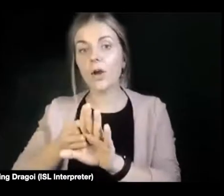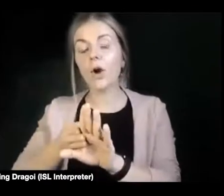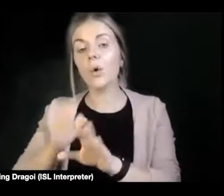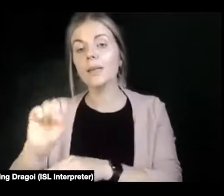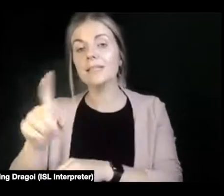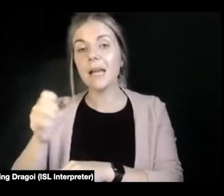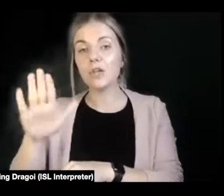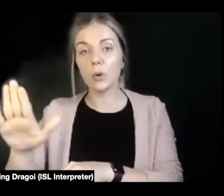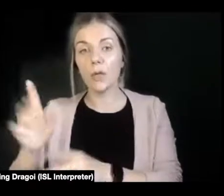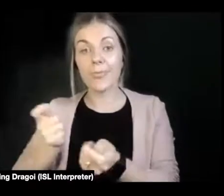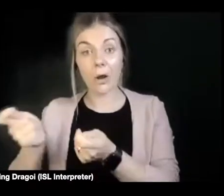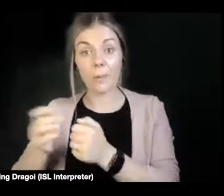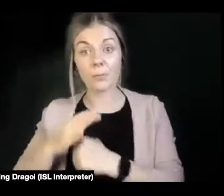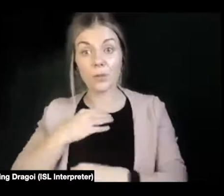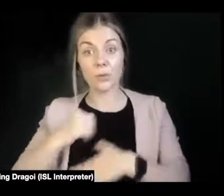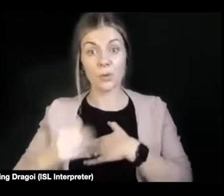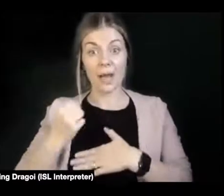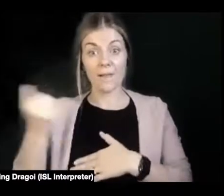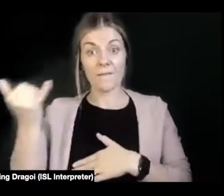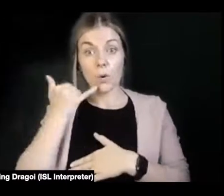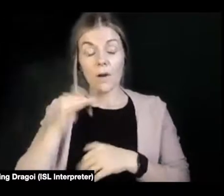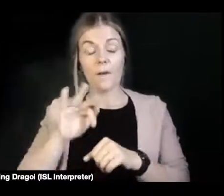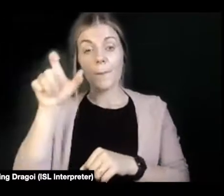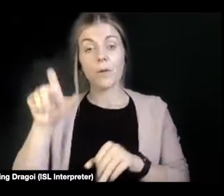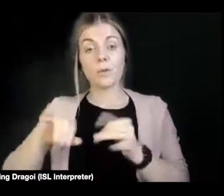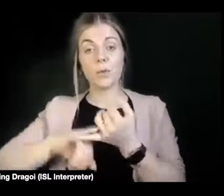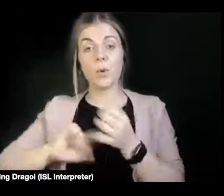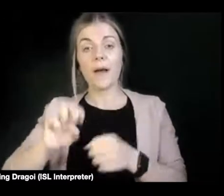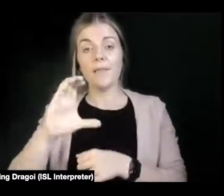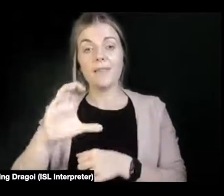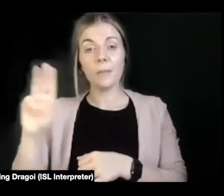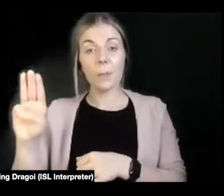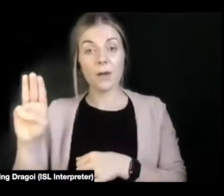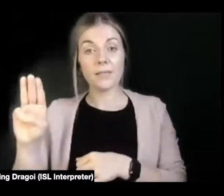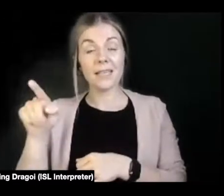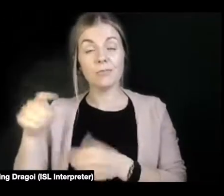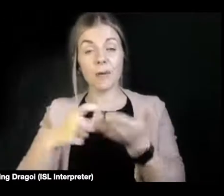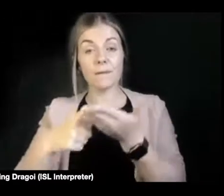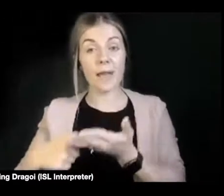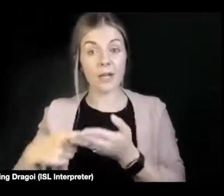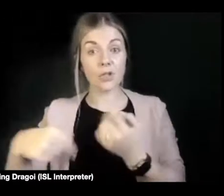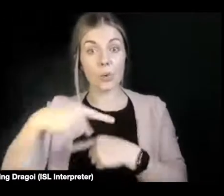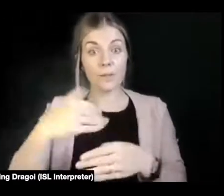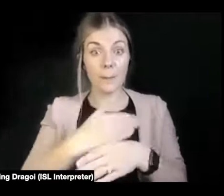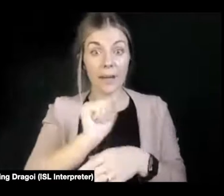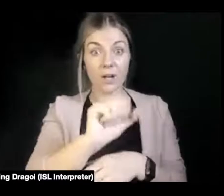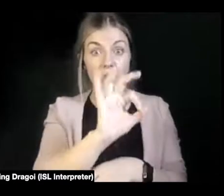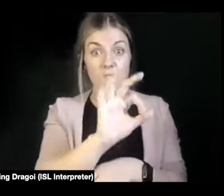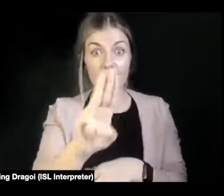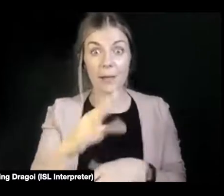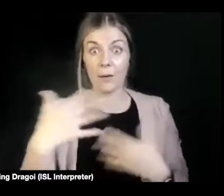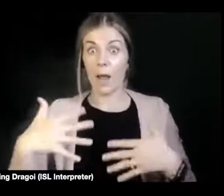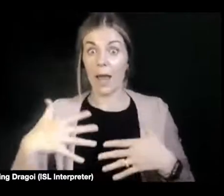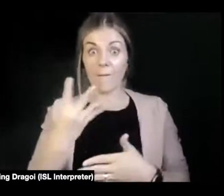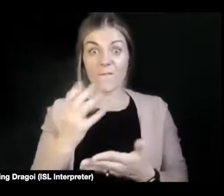But actually, today I had a phone call from somebody with cerebral palsy and she referred to us by her GP. Hey, it's only taken 14 years.